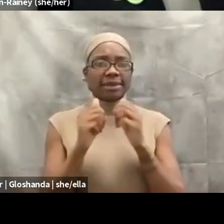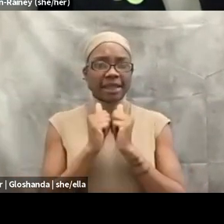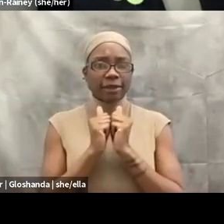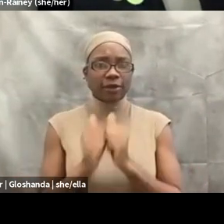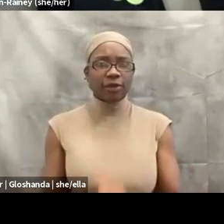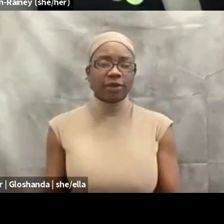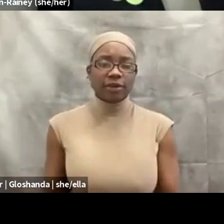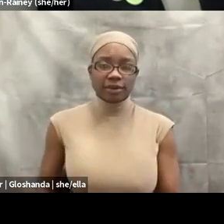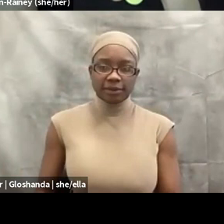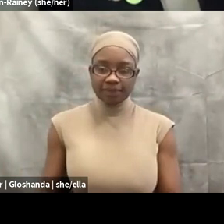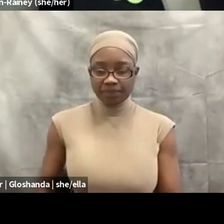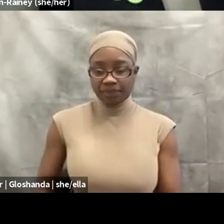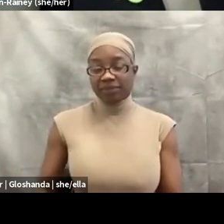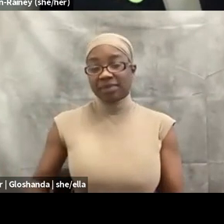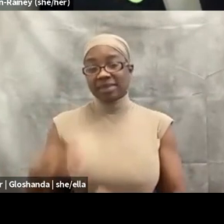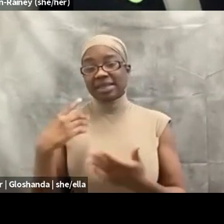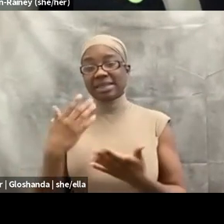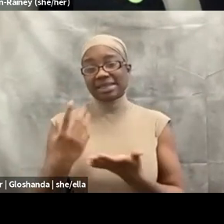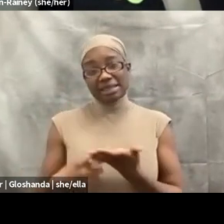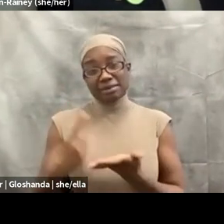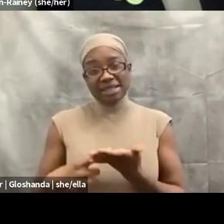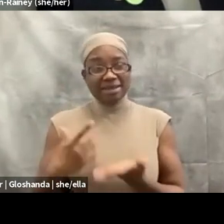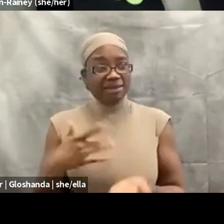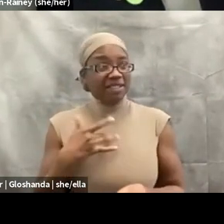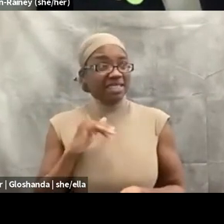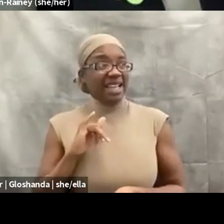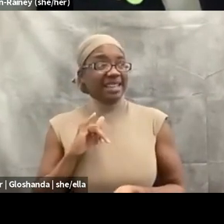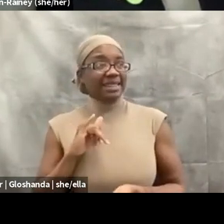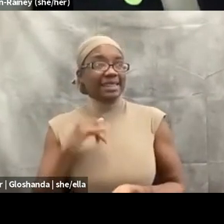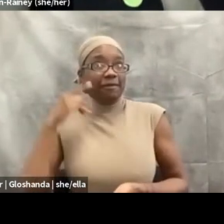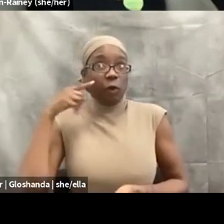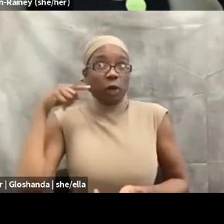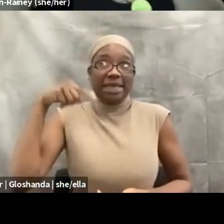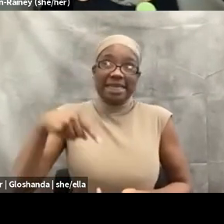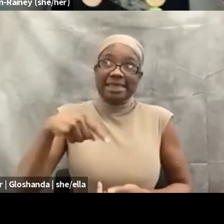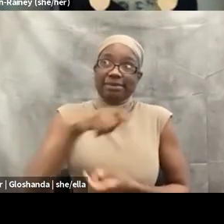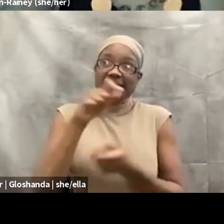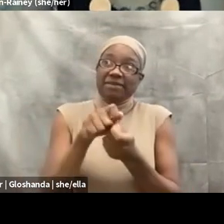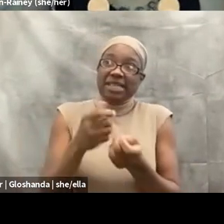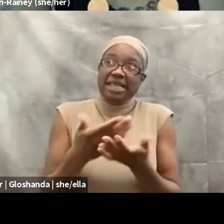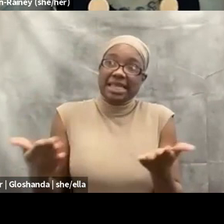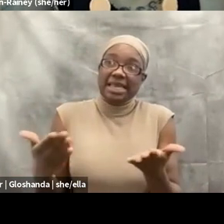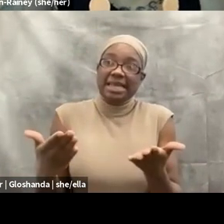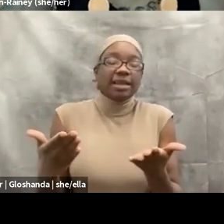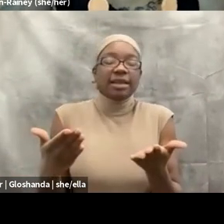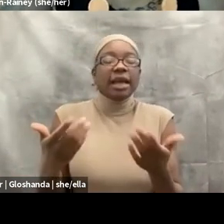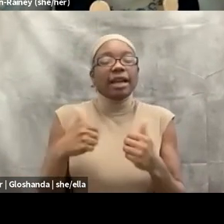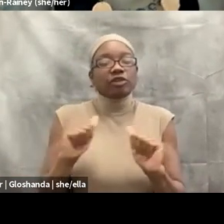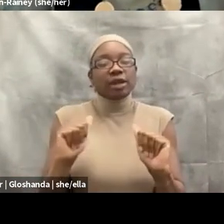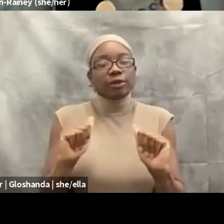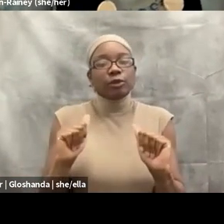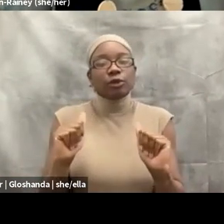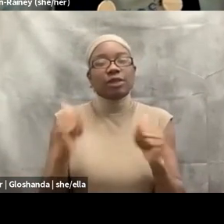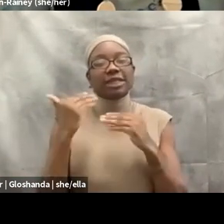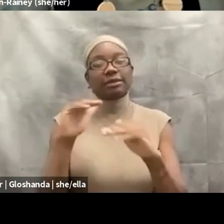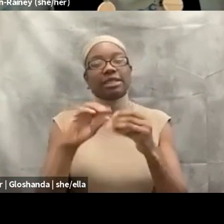is for something. And I try to make it not for that something as much as I can by either limiting the people who are there or